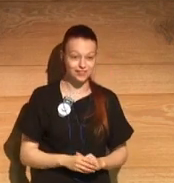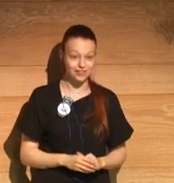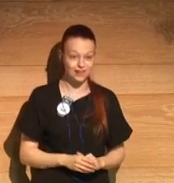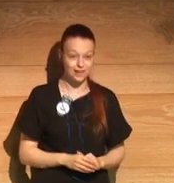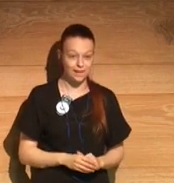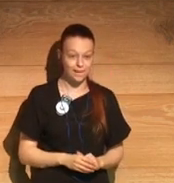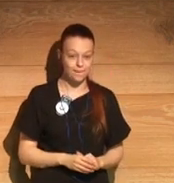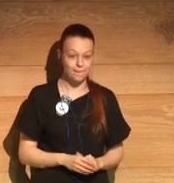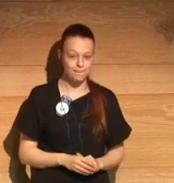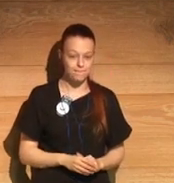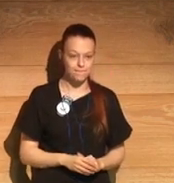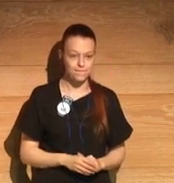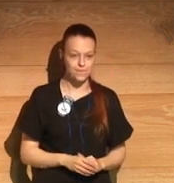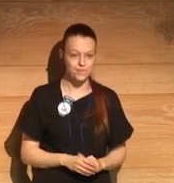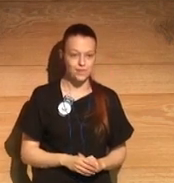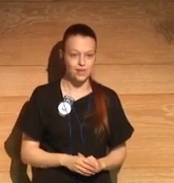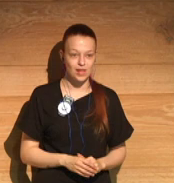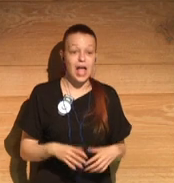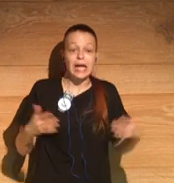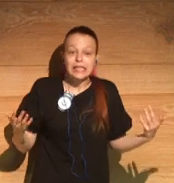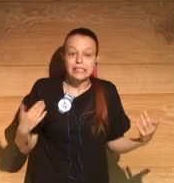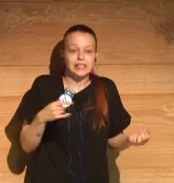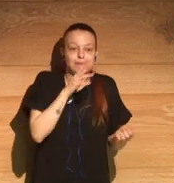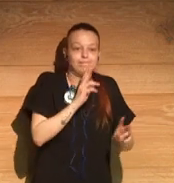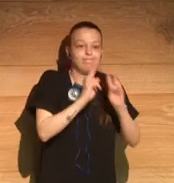I can't answer that. You know, my boyfriend might be watching.